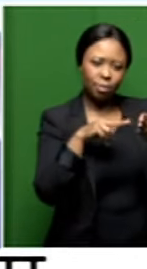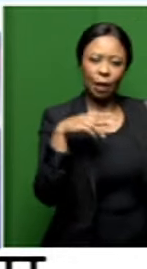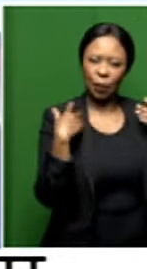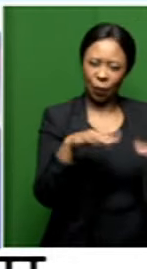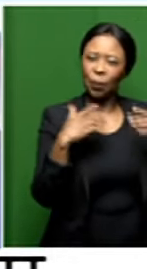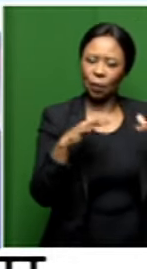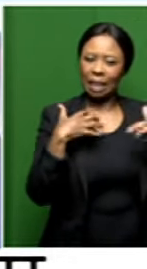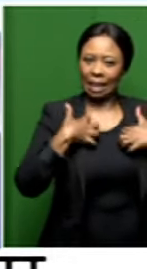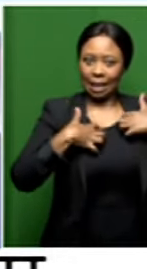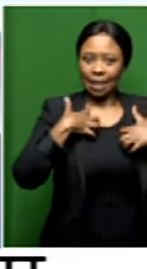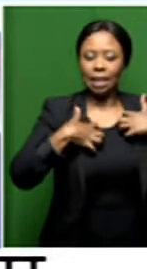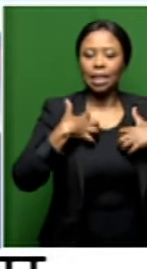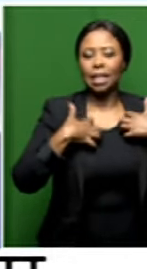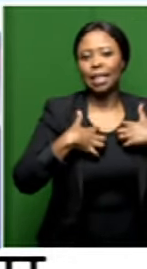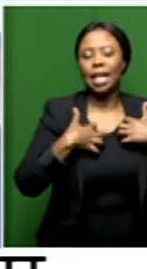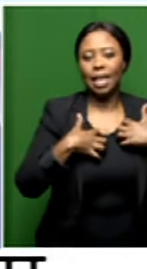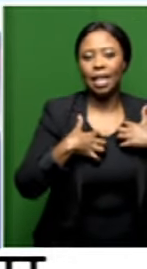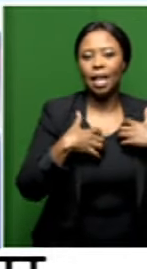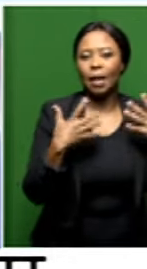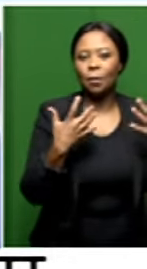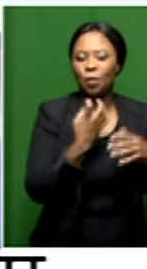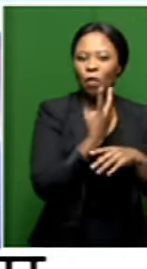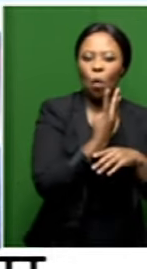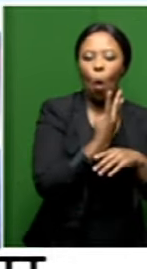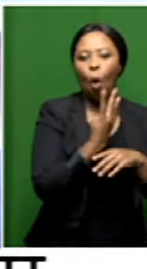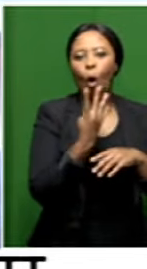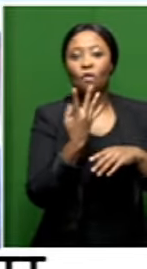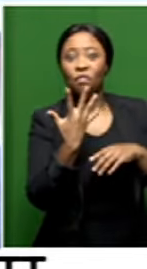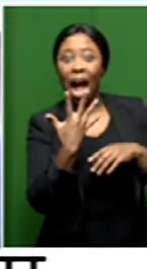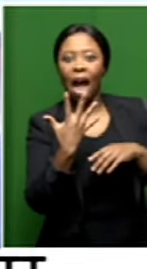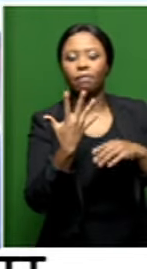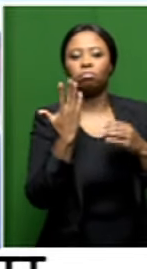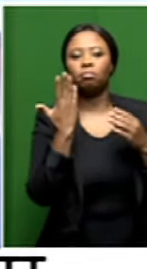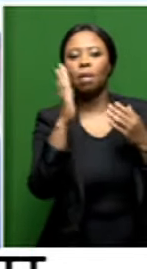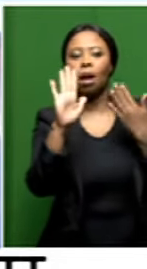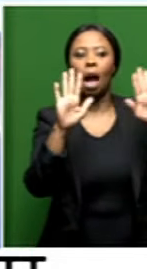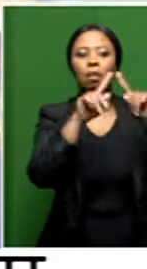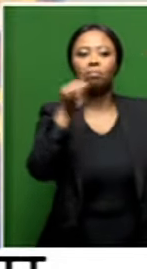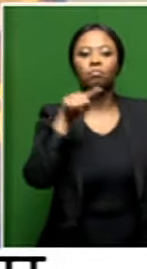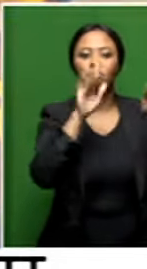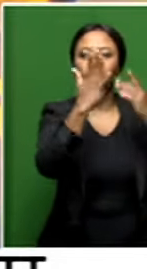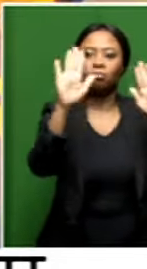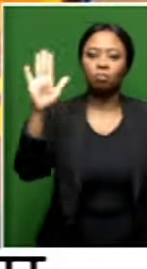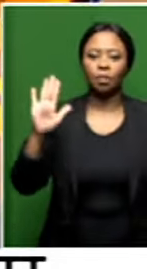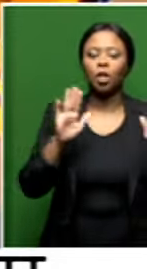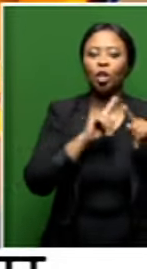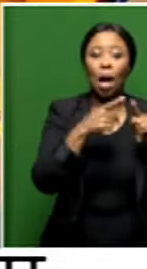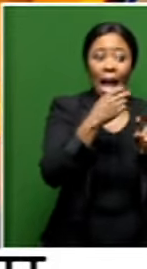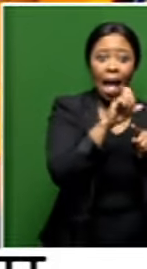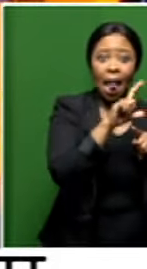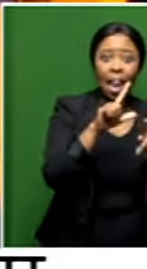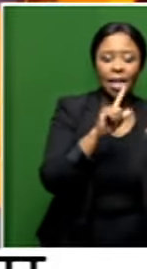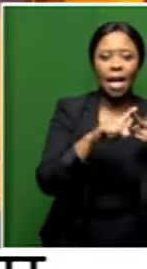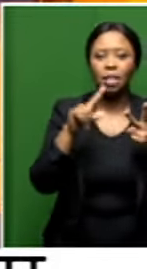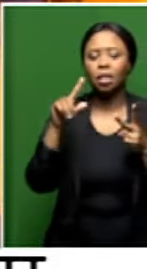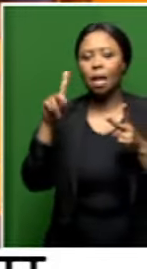through in in like four or five or four of our galleries. Look, every time there's Helen Sibidi and Pet Mautla in one